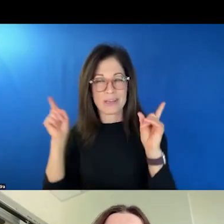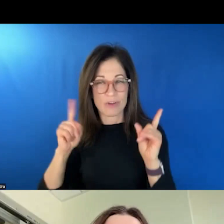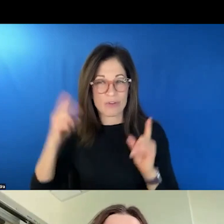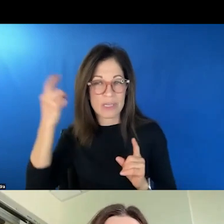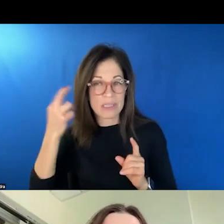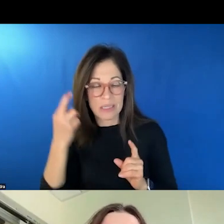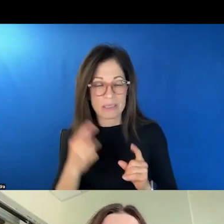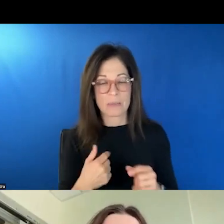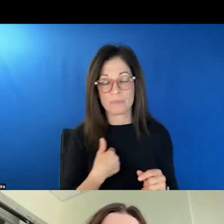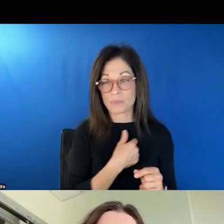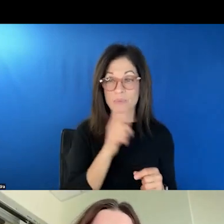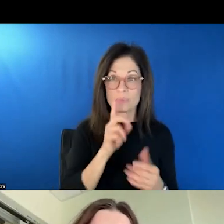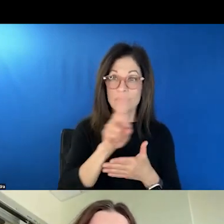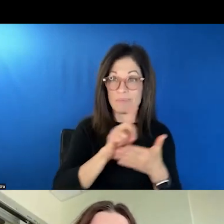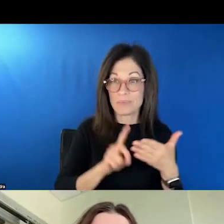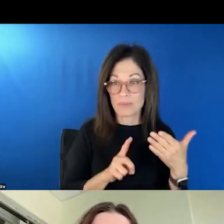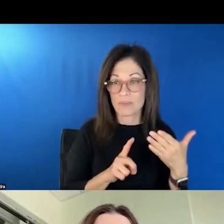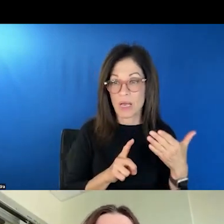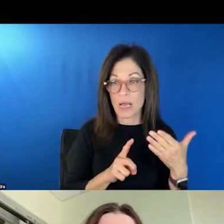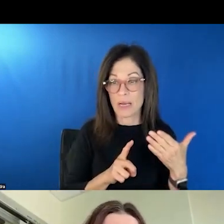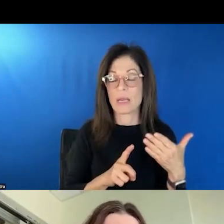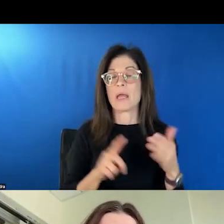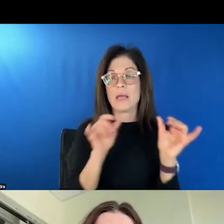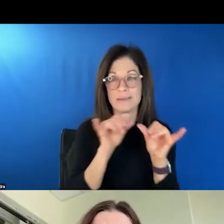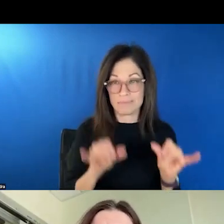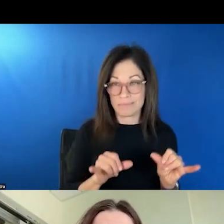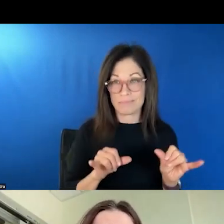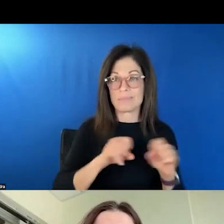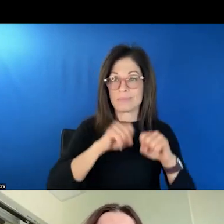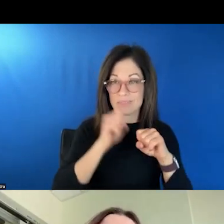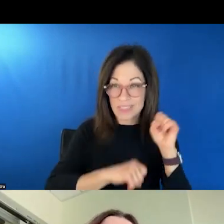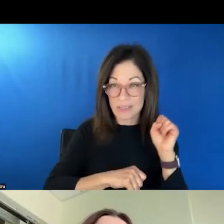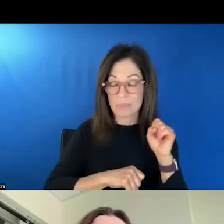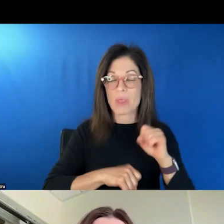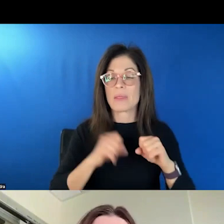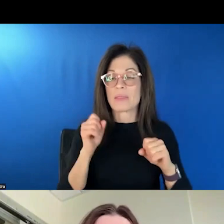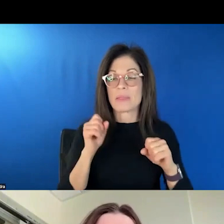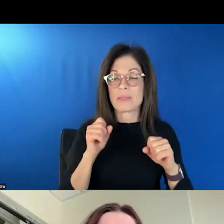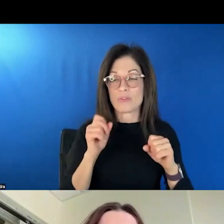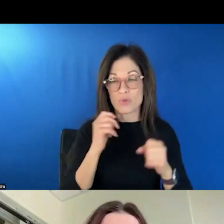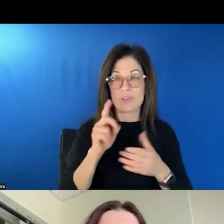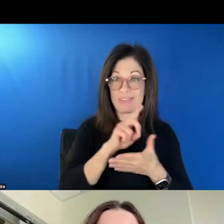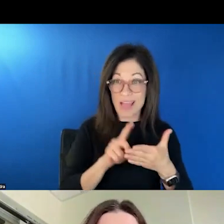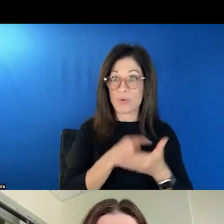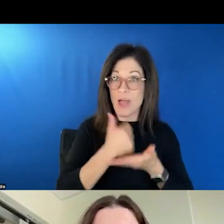and we design an infrastructure and a system designed to help people in the way that is most